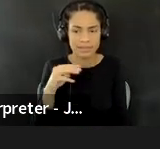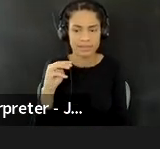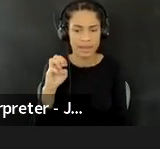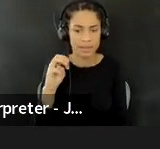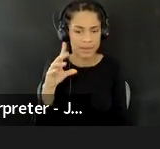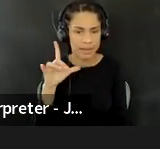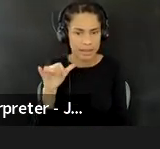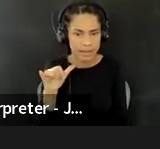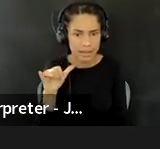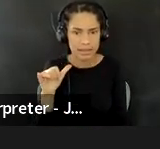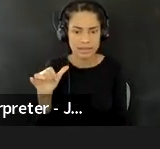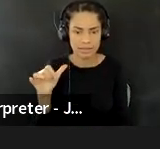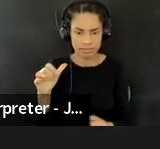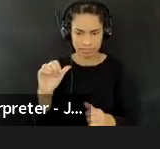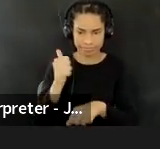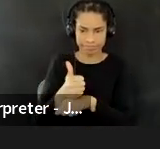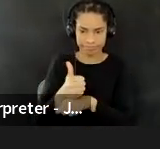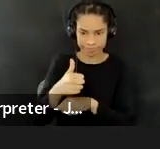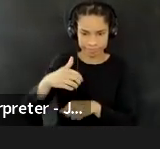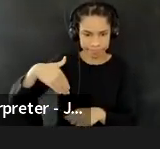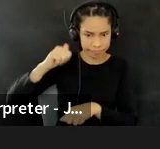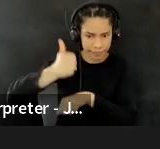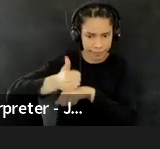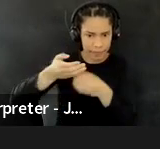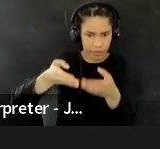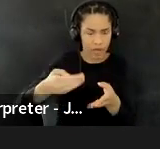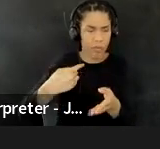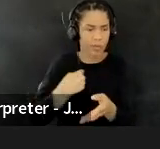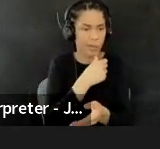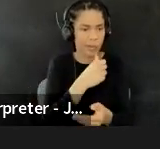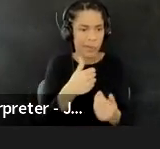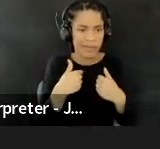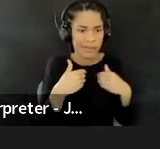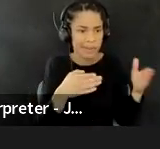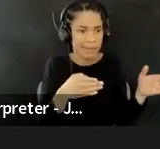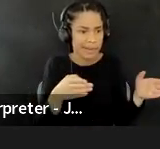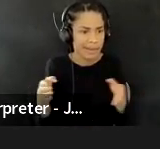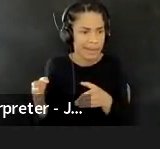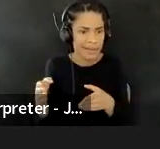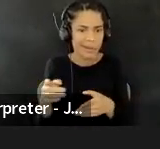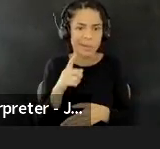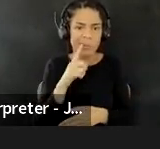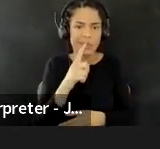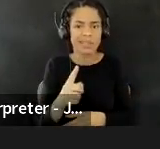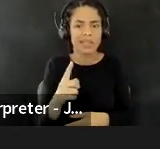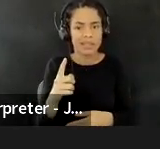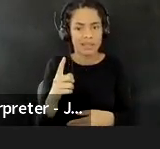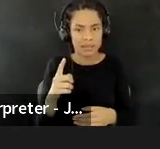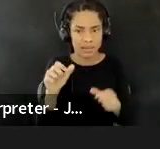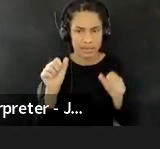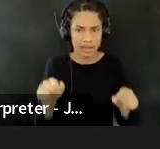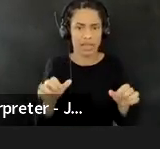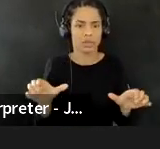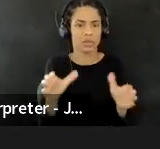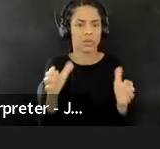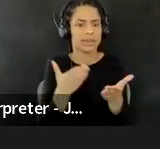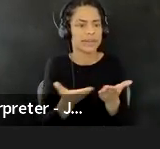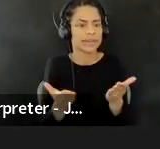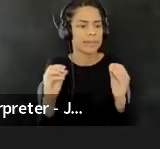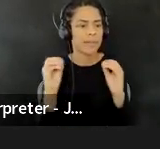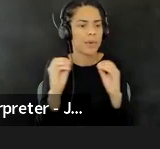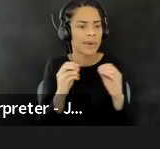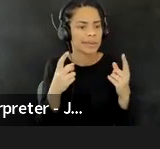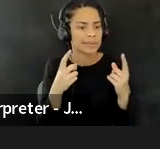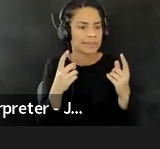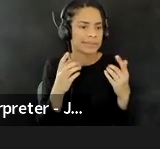yet and that we don't have a roadmap for. It's a lot easier to do something that looks flashy and successful that, you know, the rest of the